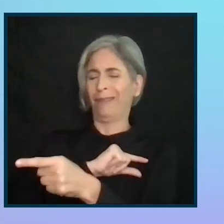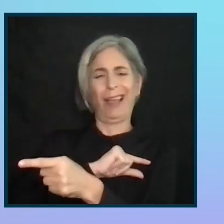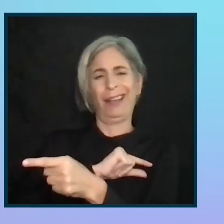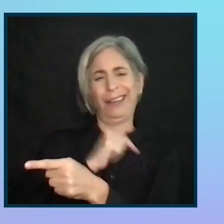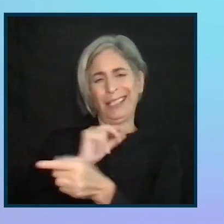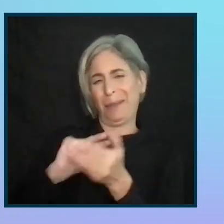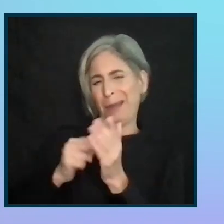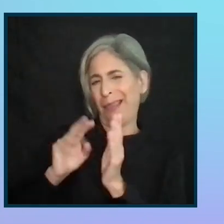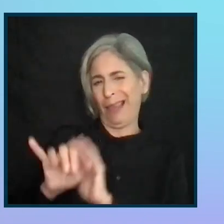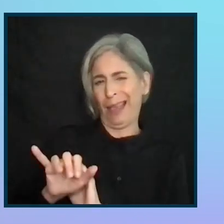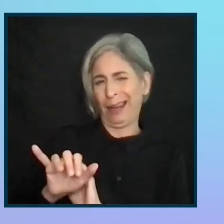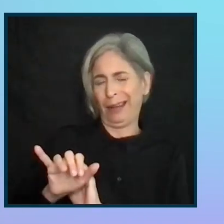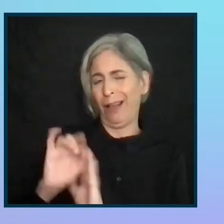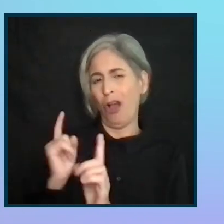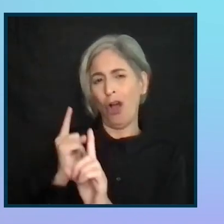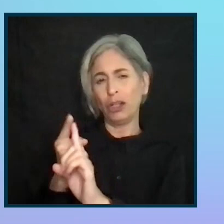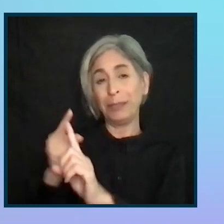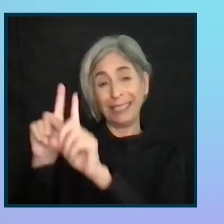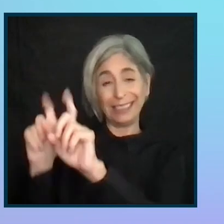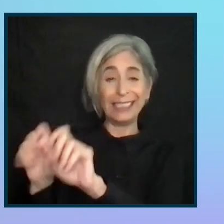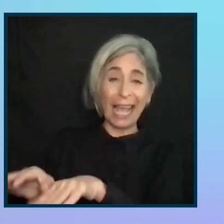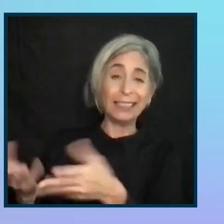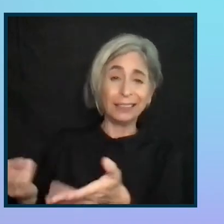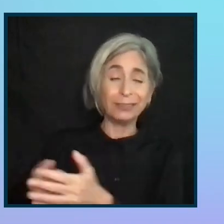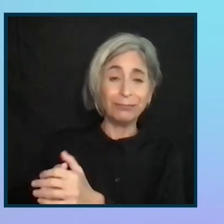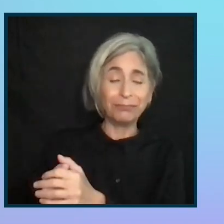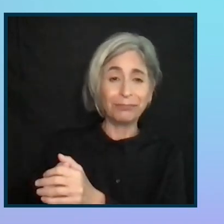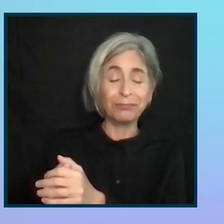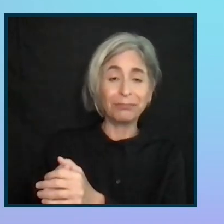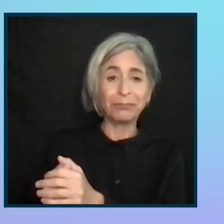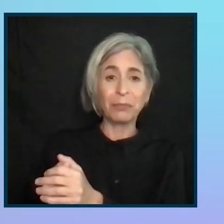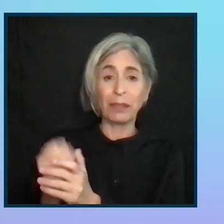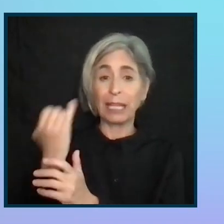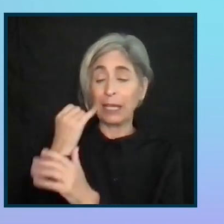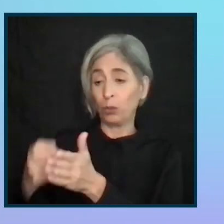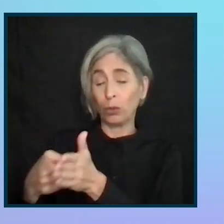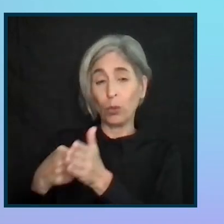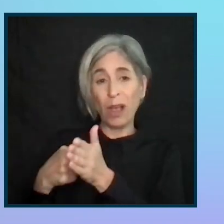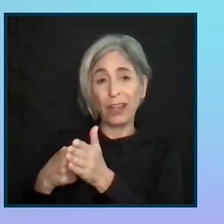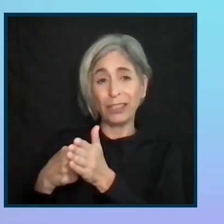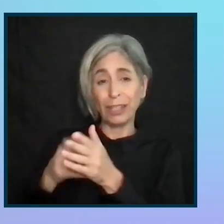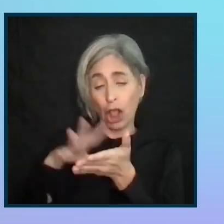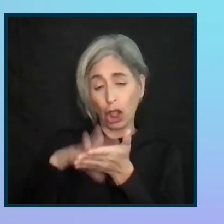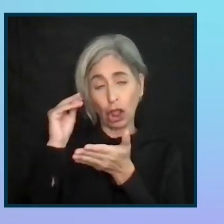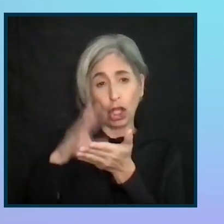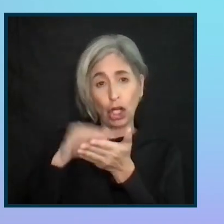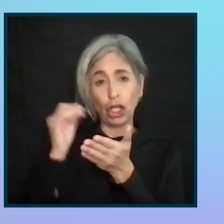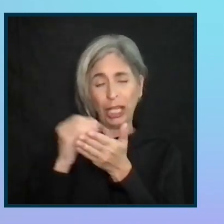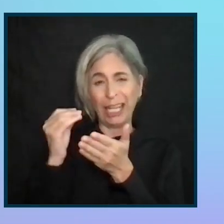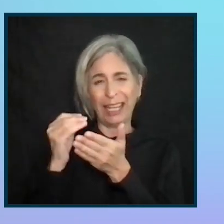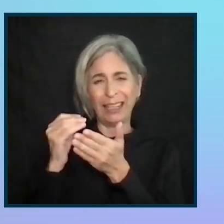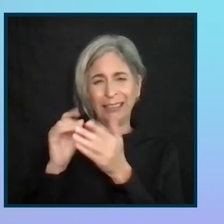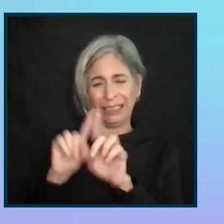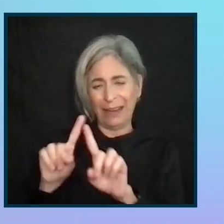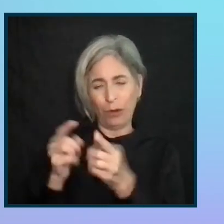I mean, ultimately, it is an exam, and it requires learning some things.